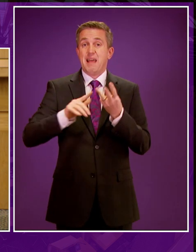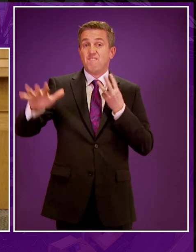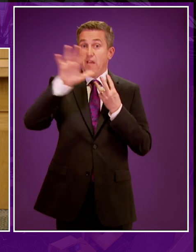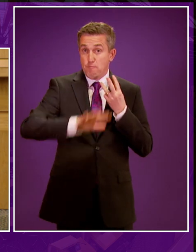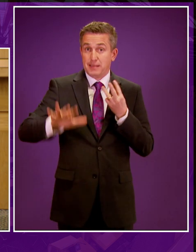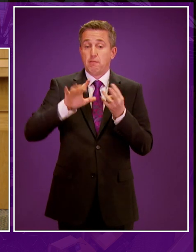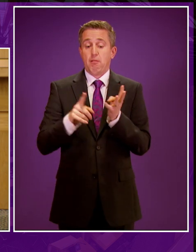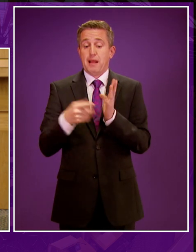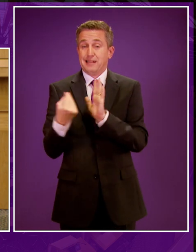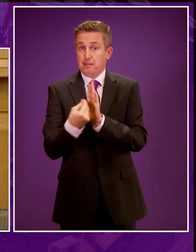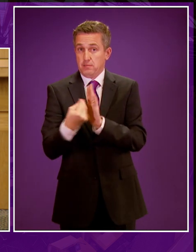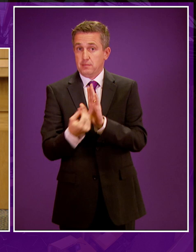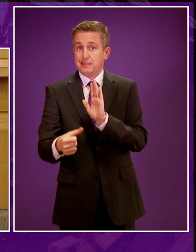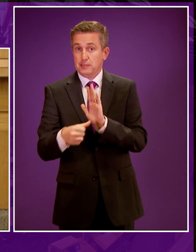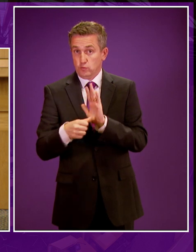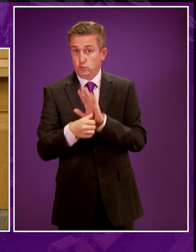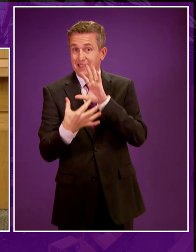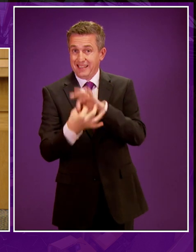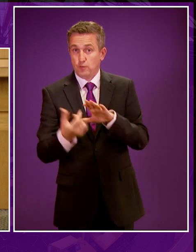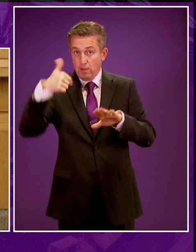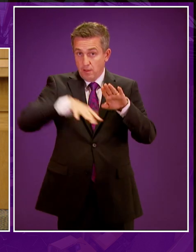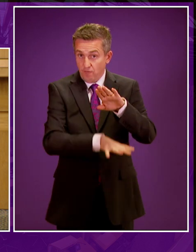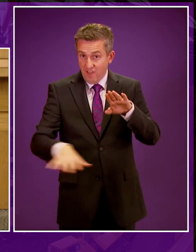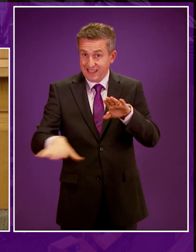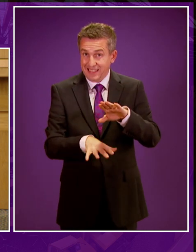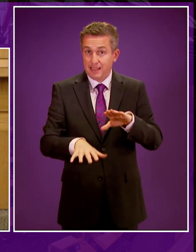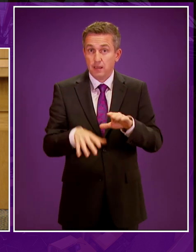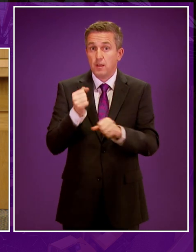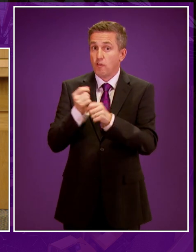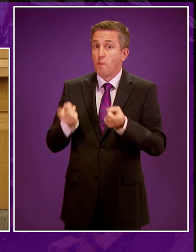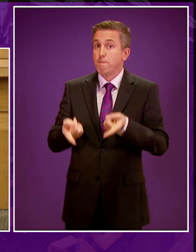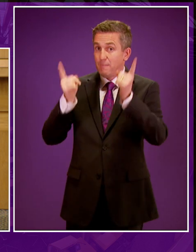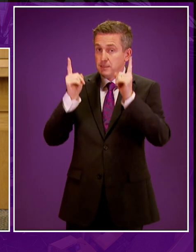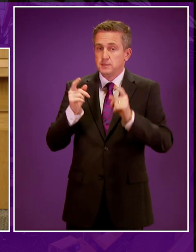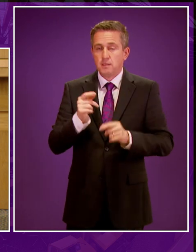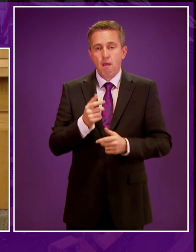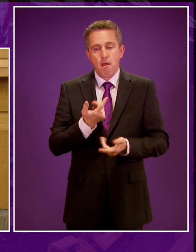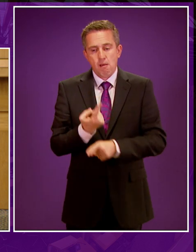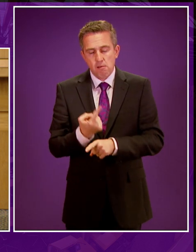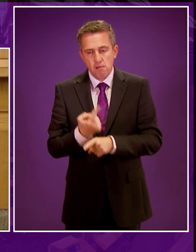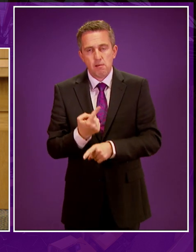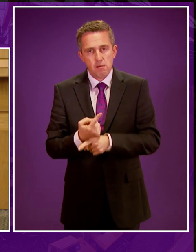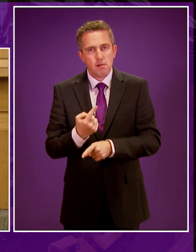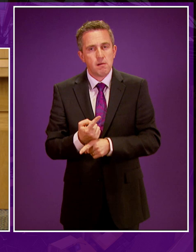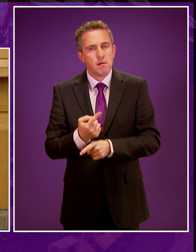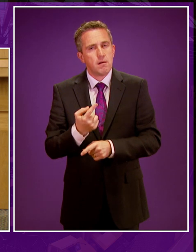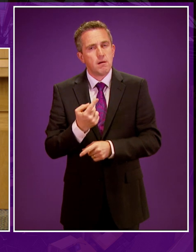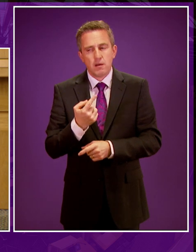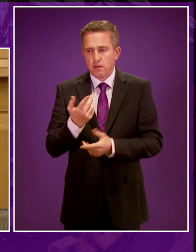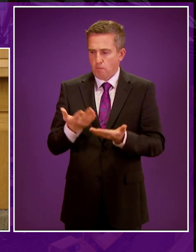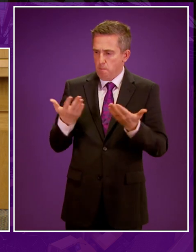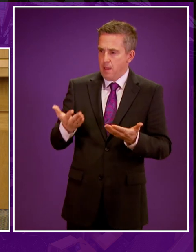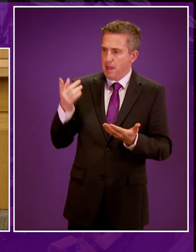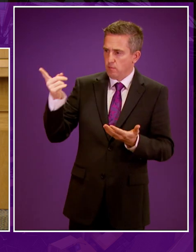impacts of fracking. The Minister, I think, was right in opening up the debate to remind us of the position taken by